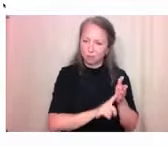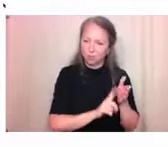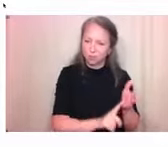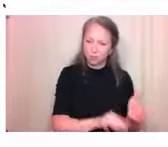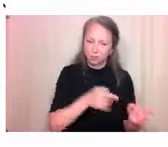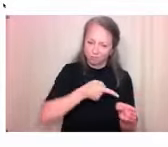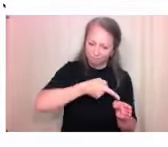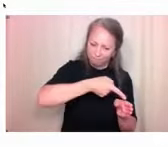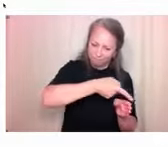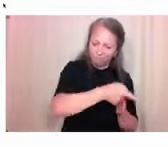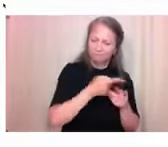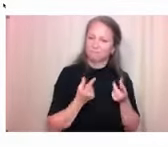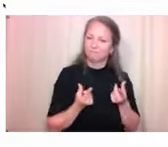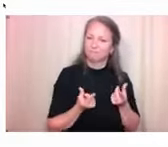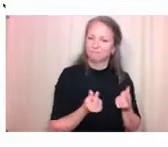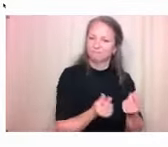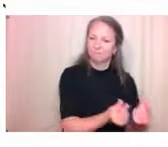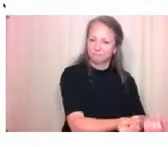environments in general?